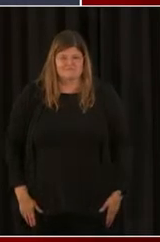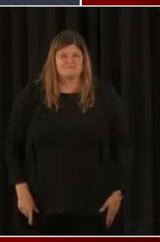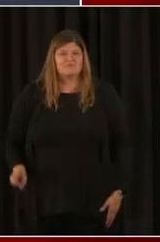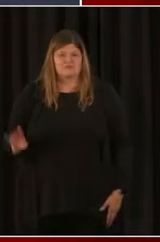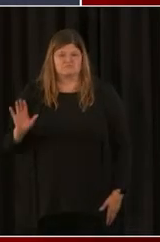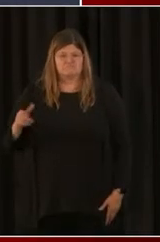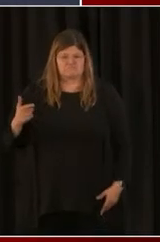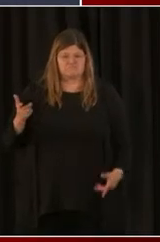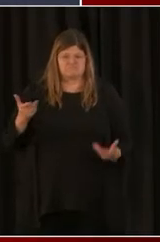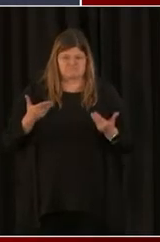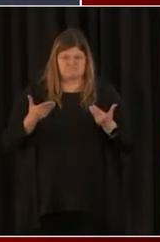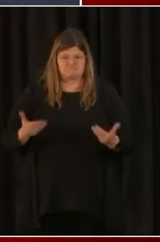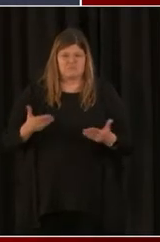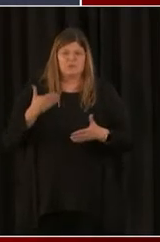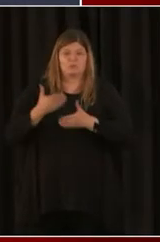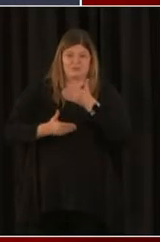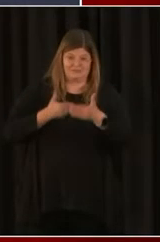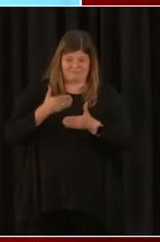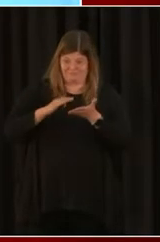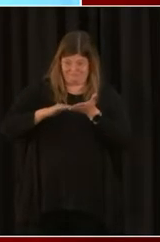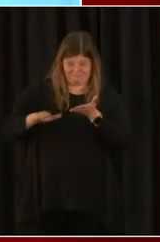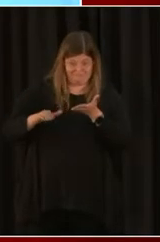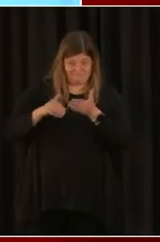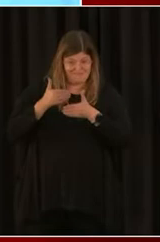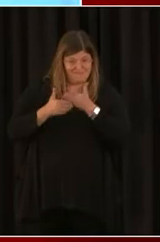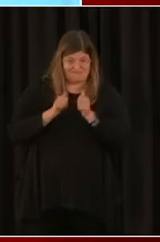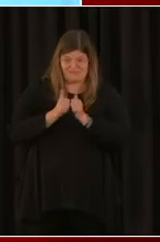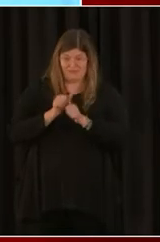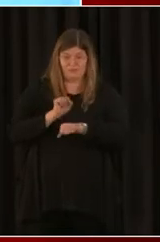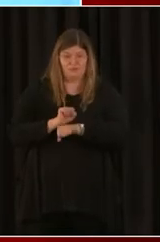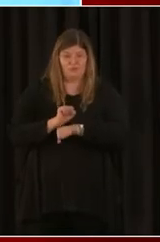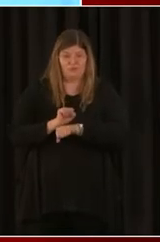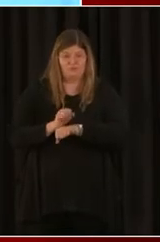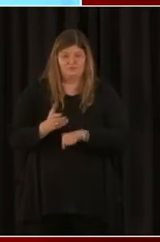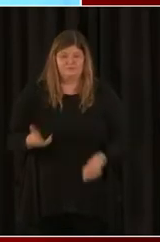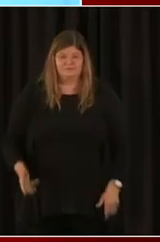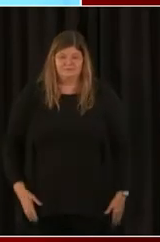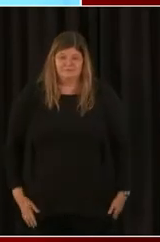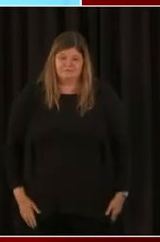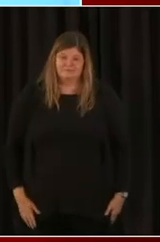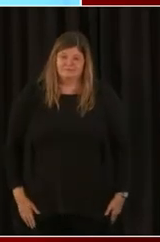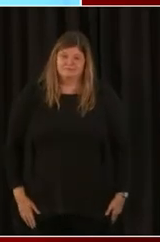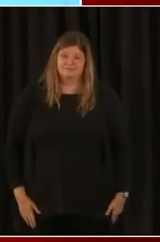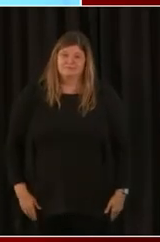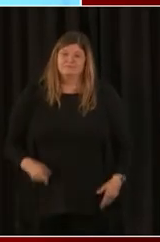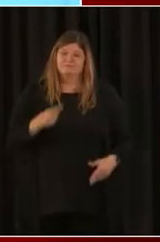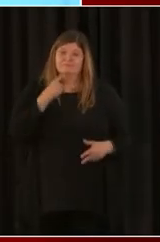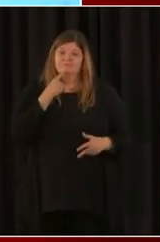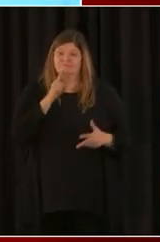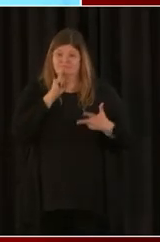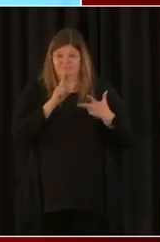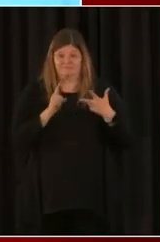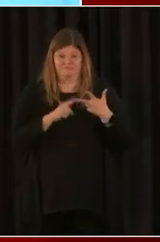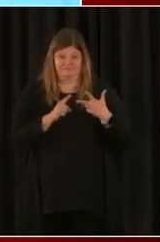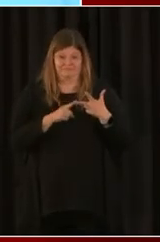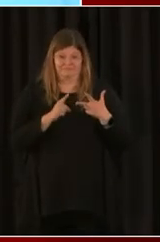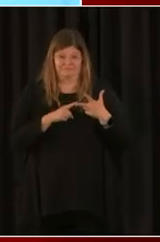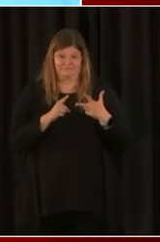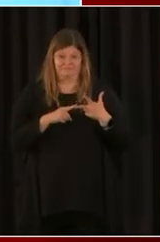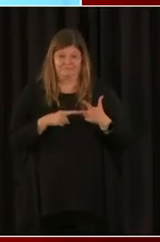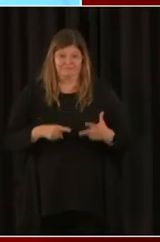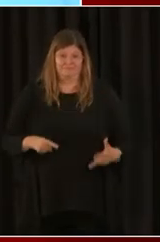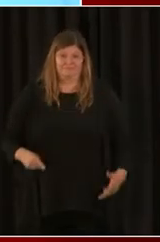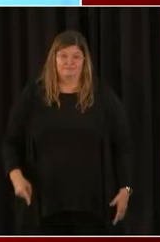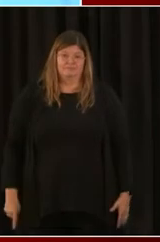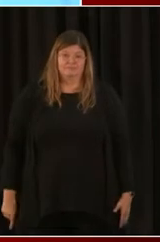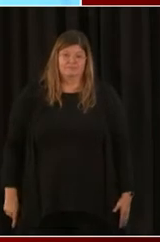process, once City First reached out to me to let us know that the forgiveness portion was now open, there's